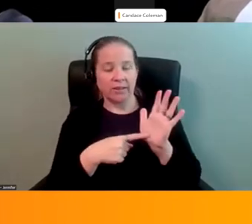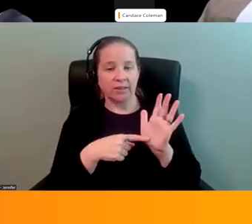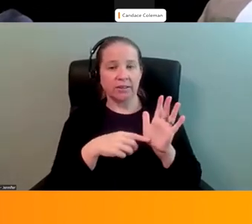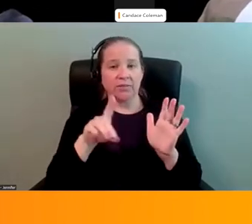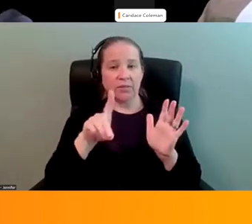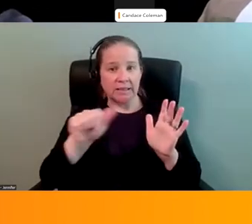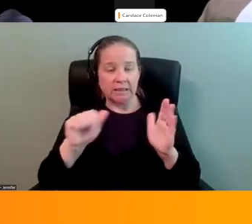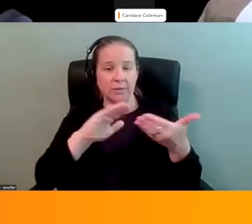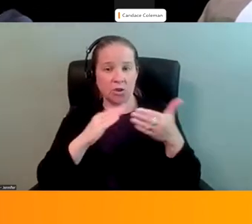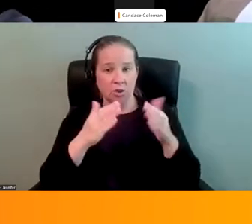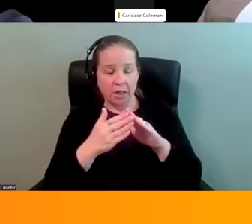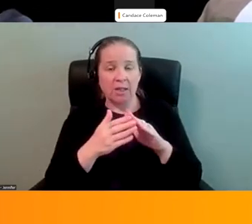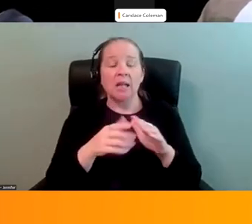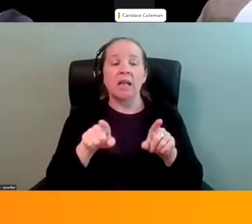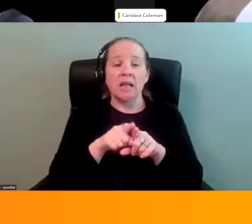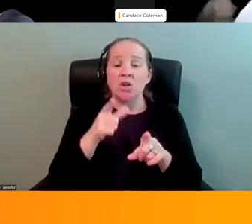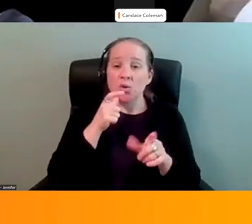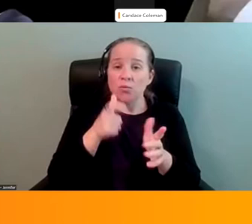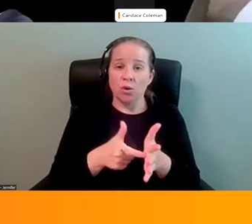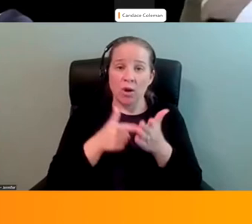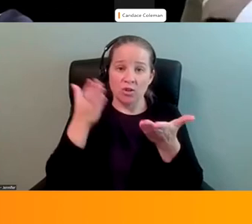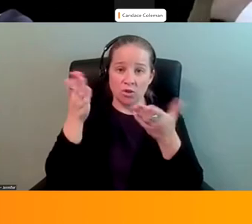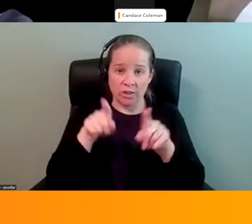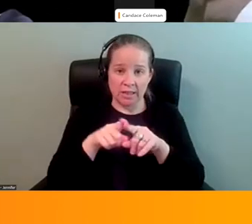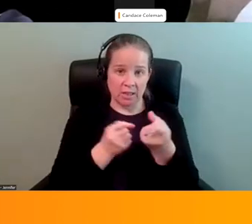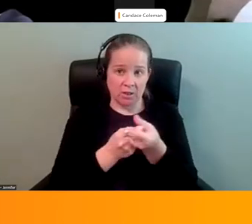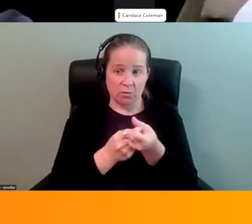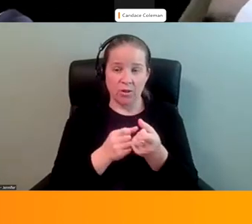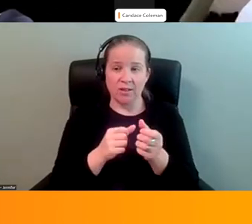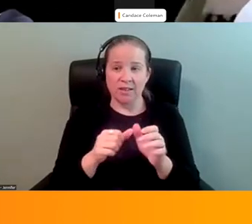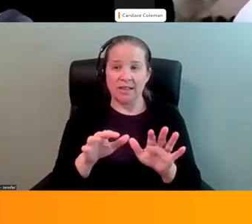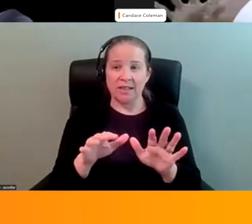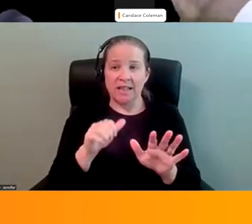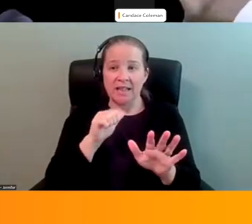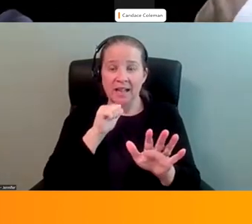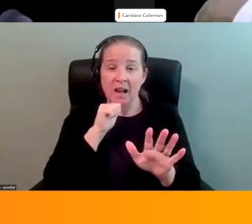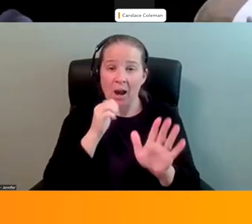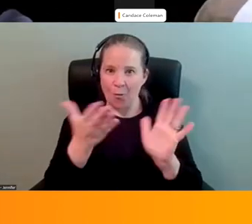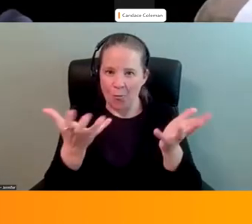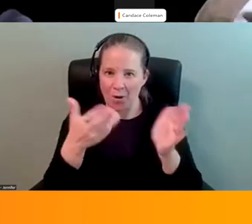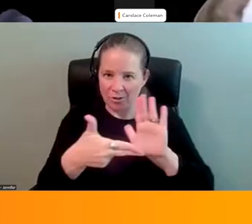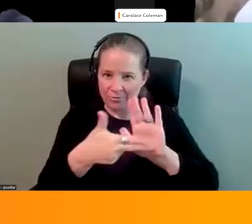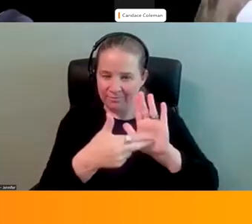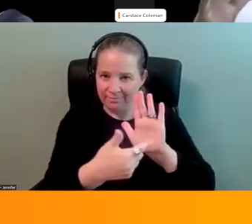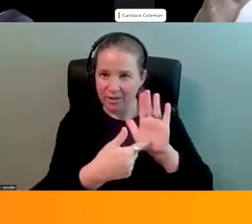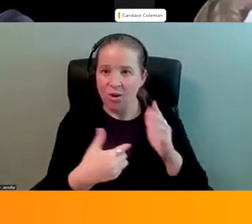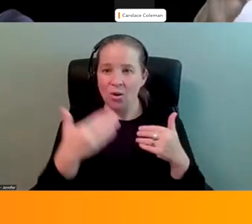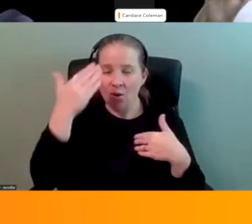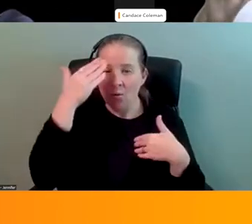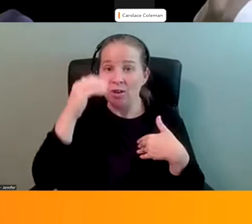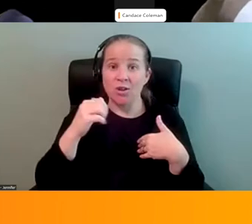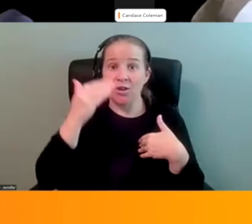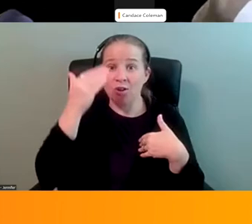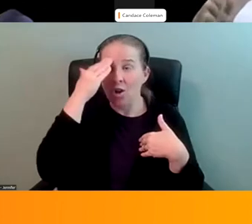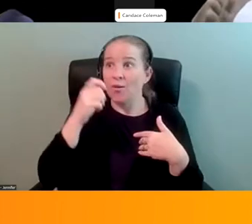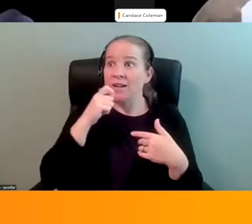community, and we use these services to support. It is not, I want to give a disclaimer. We know that it is not the end-all be